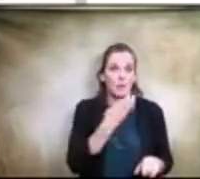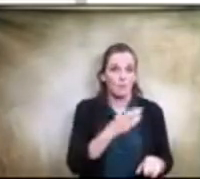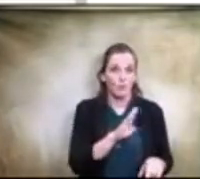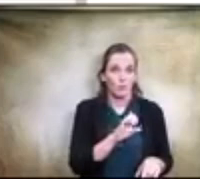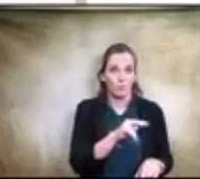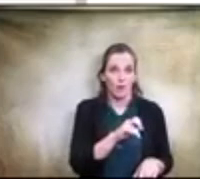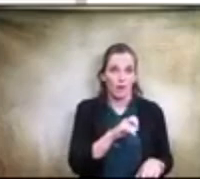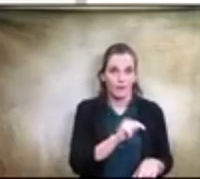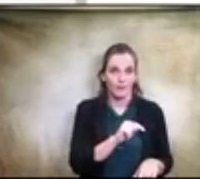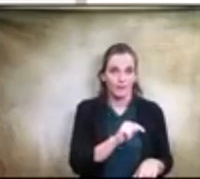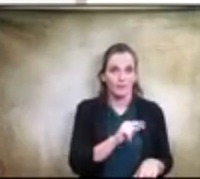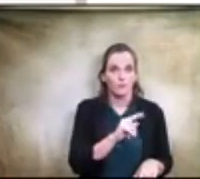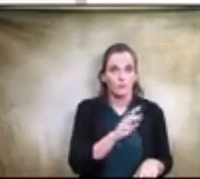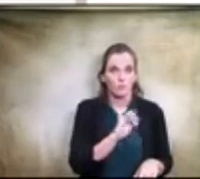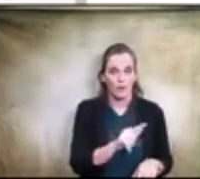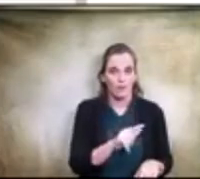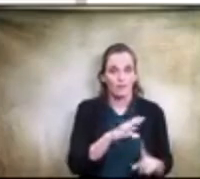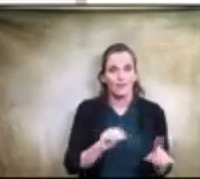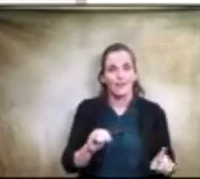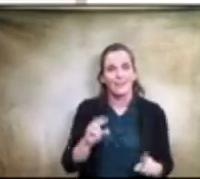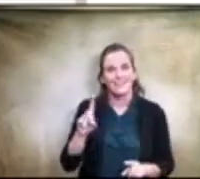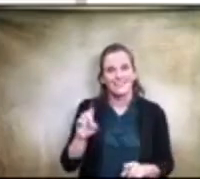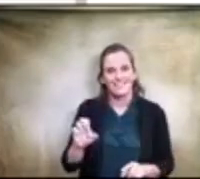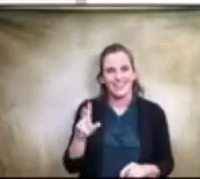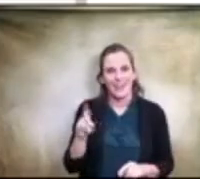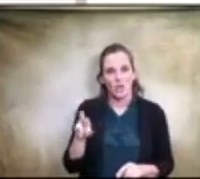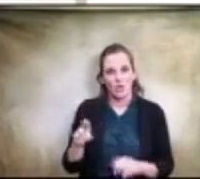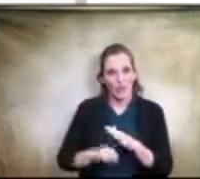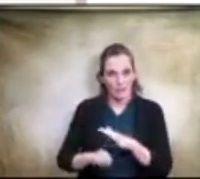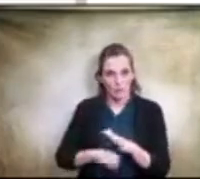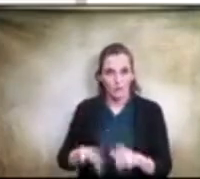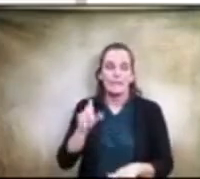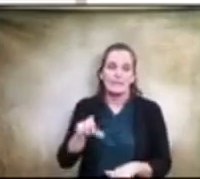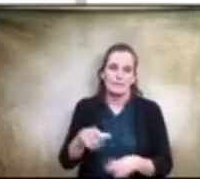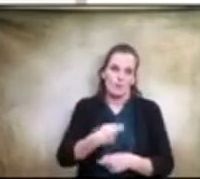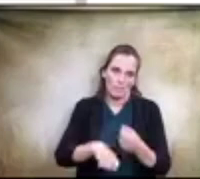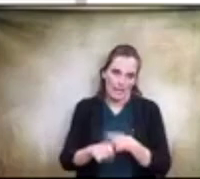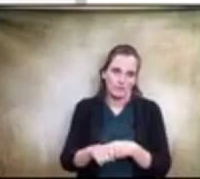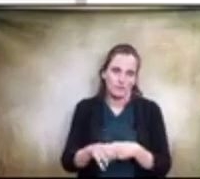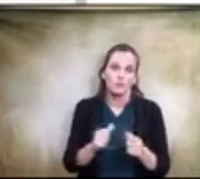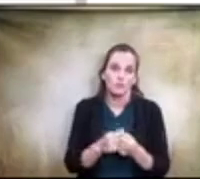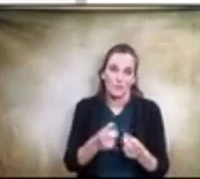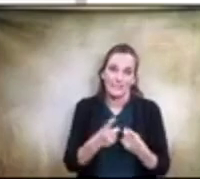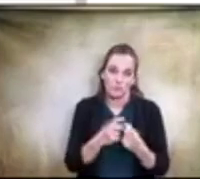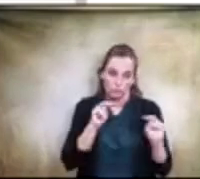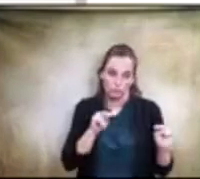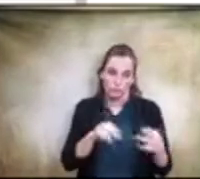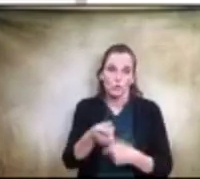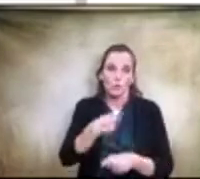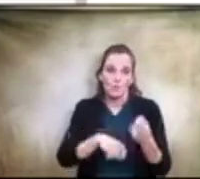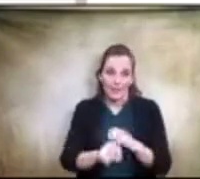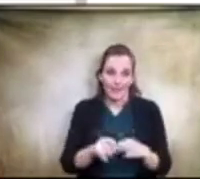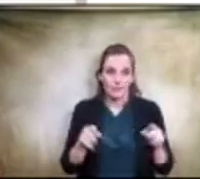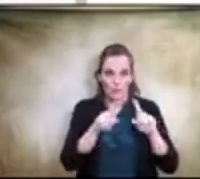essentially failing and need to be replaced um so the district is looking to replace those two panels at those two